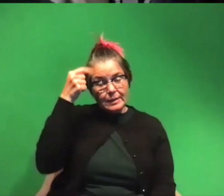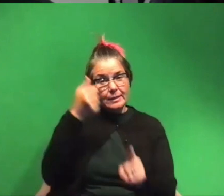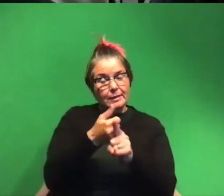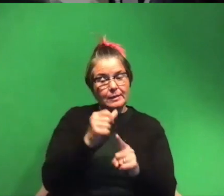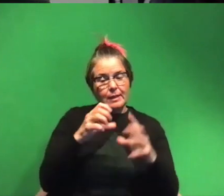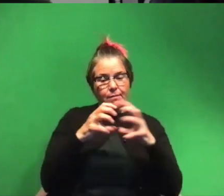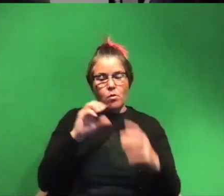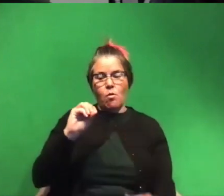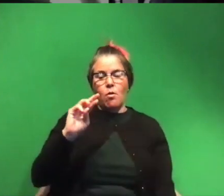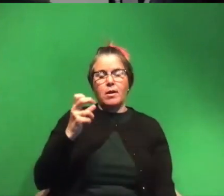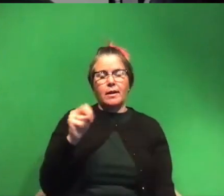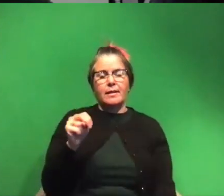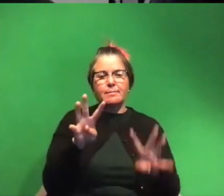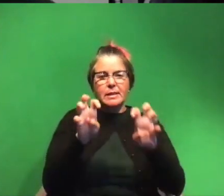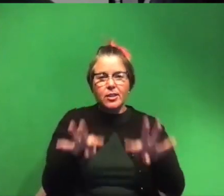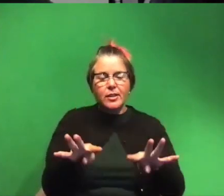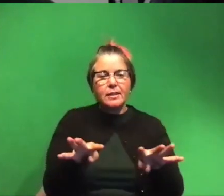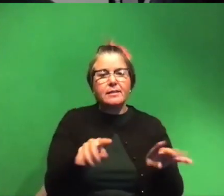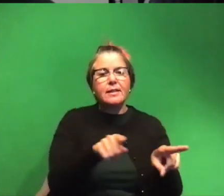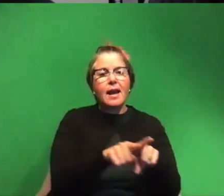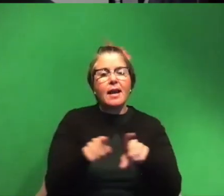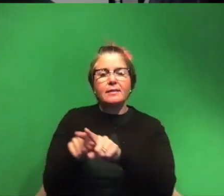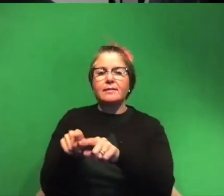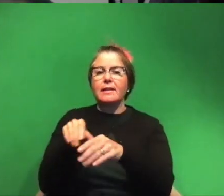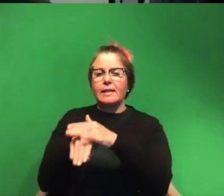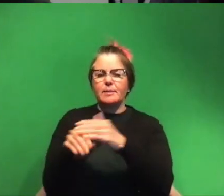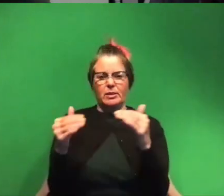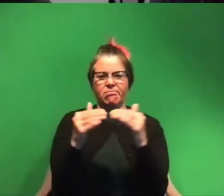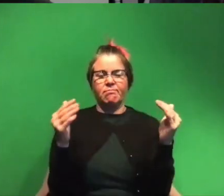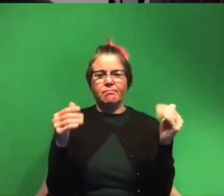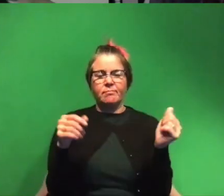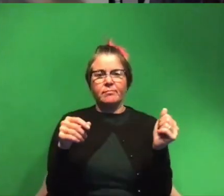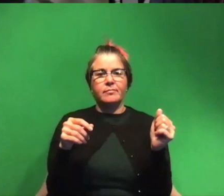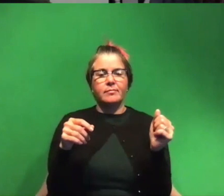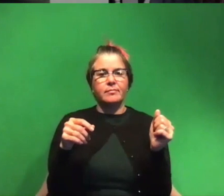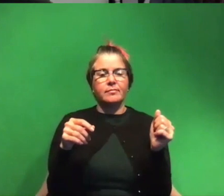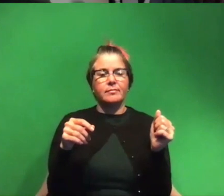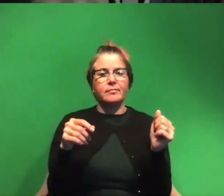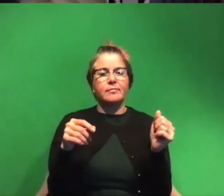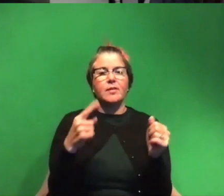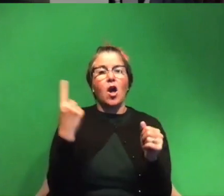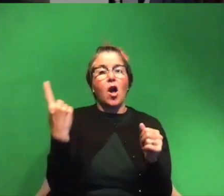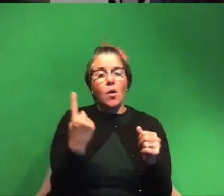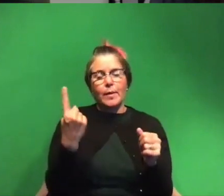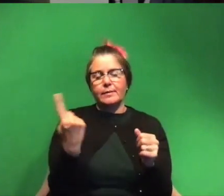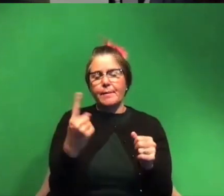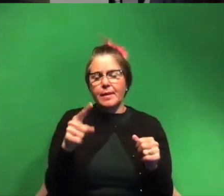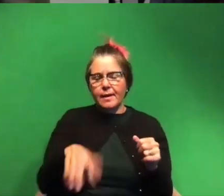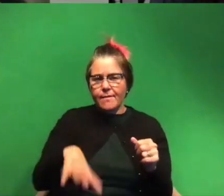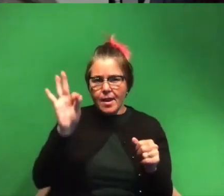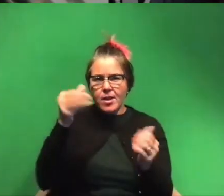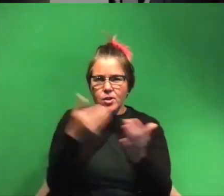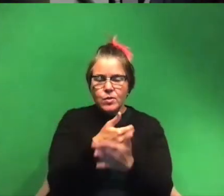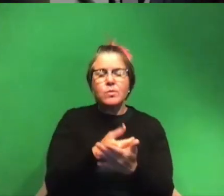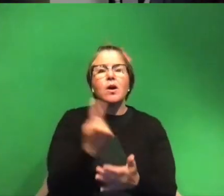that is as mysterious as it is accessible so there's always something to be discovered there's always